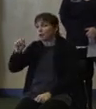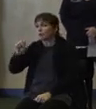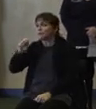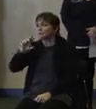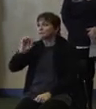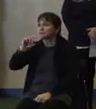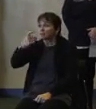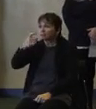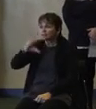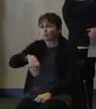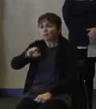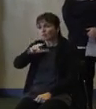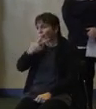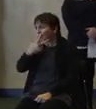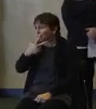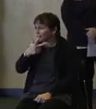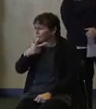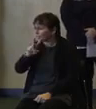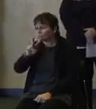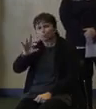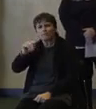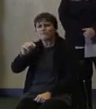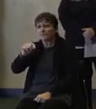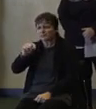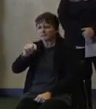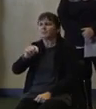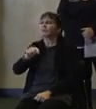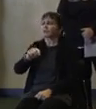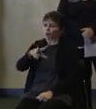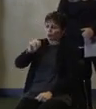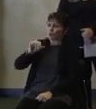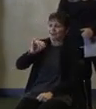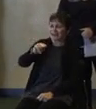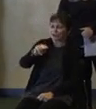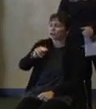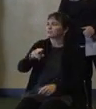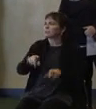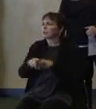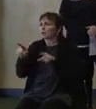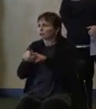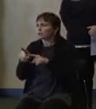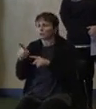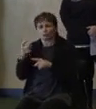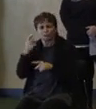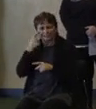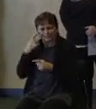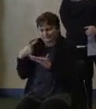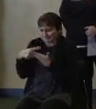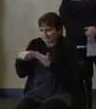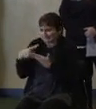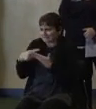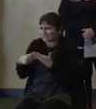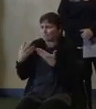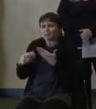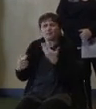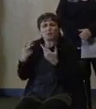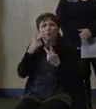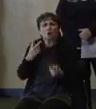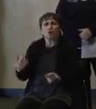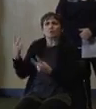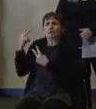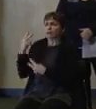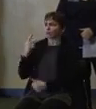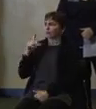2 feet plus in many other areas. We were having a discussion upstairs. I think you'd have to go back maybe to 2010, but probably to